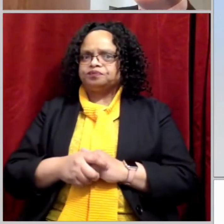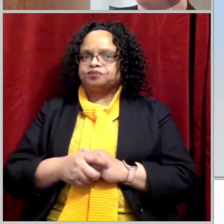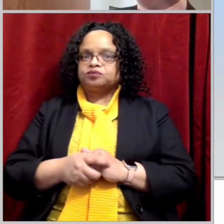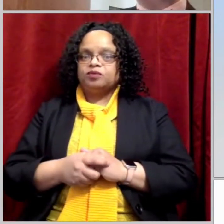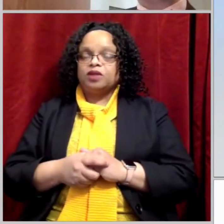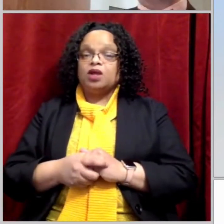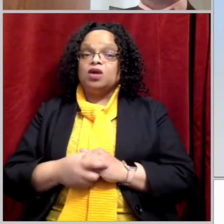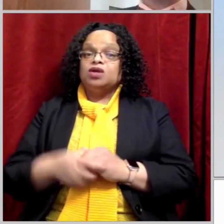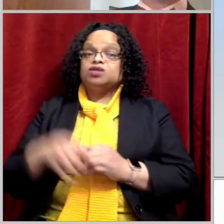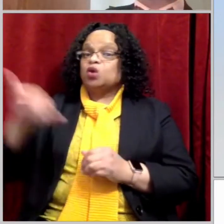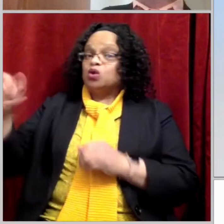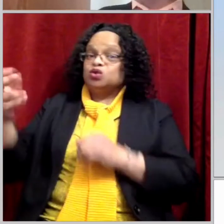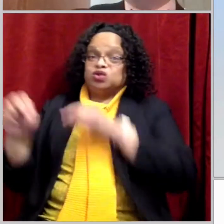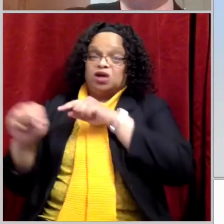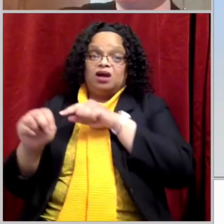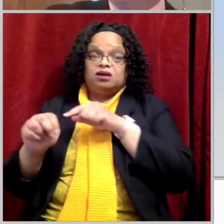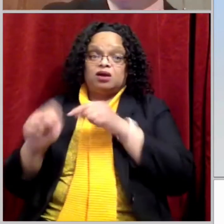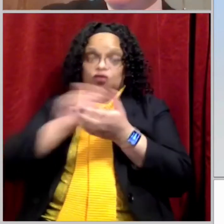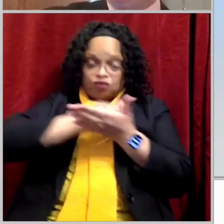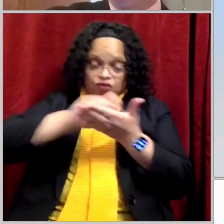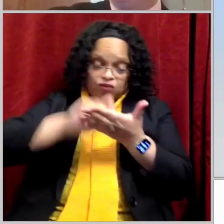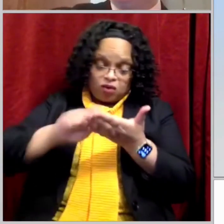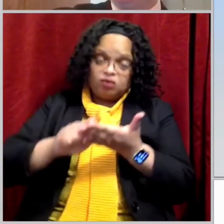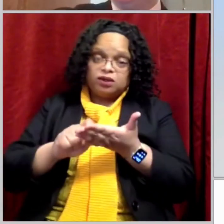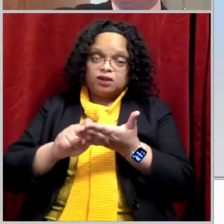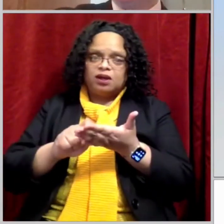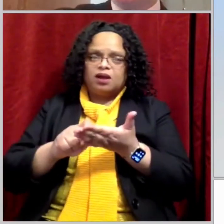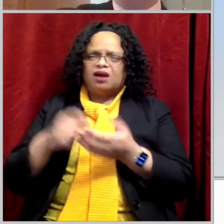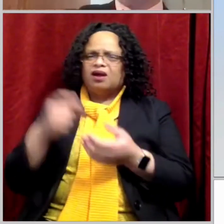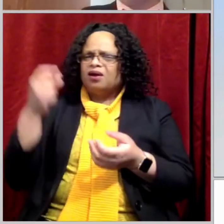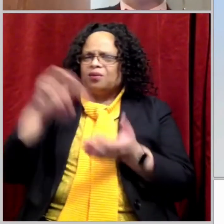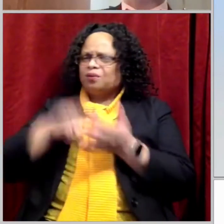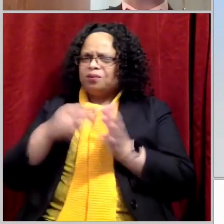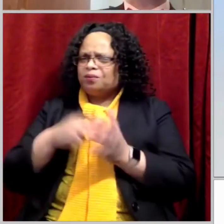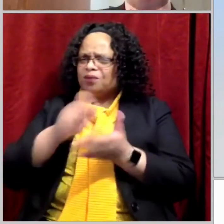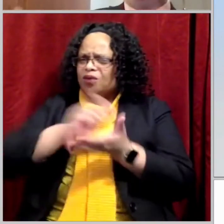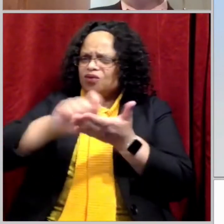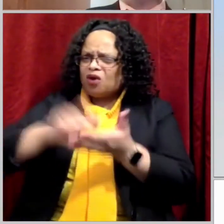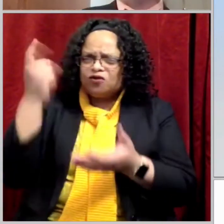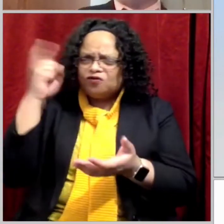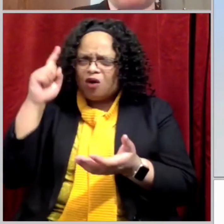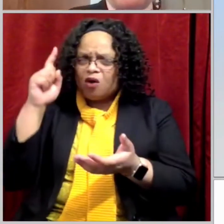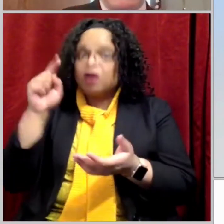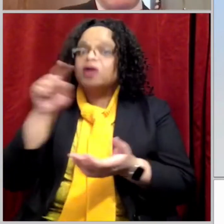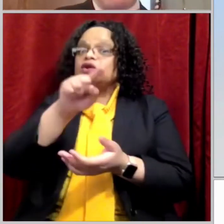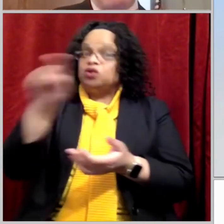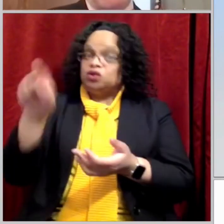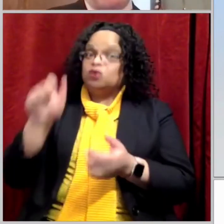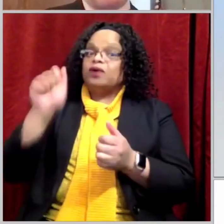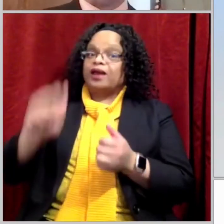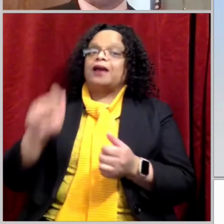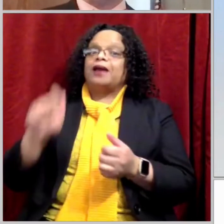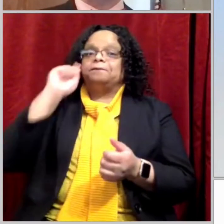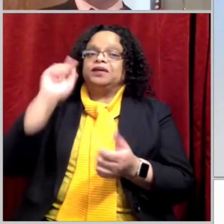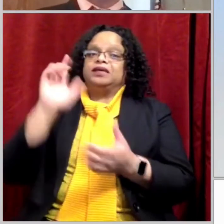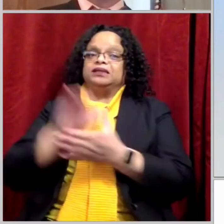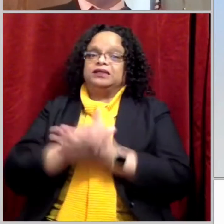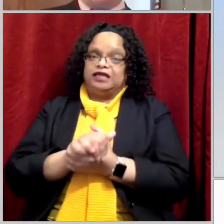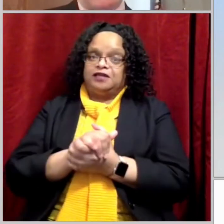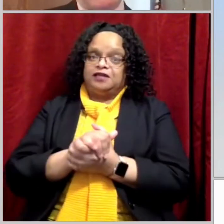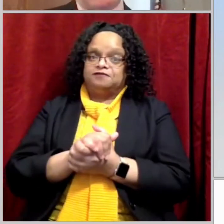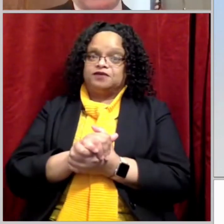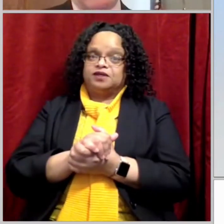I have written this so that you may believe, so that we can get the faith necessary to believe in Christ